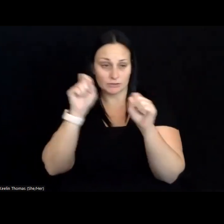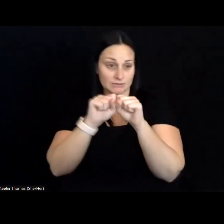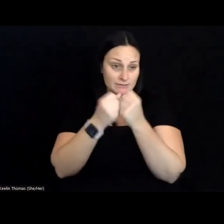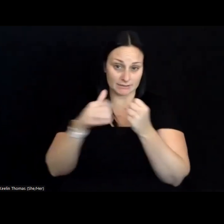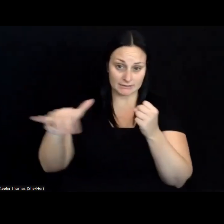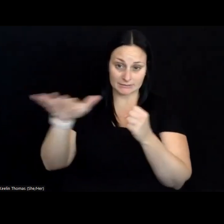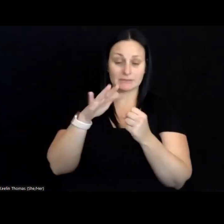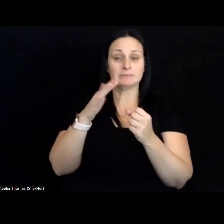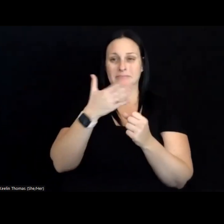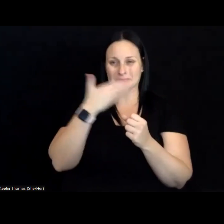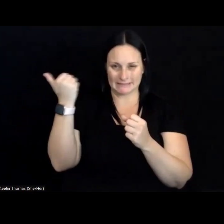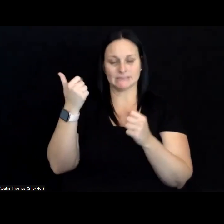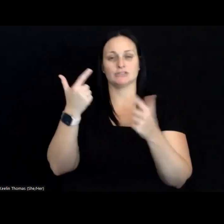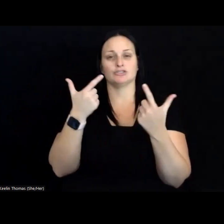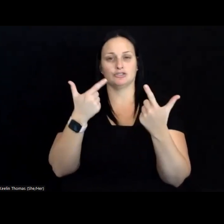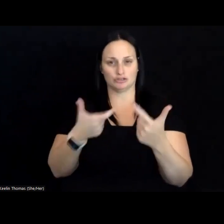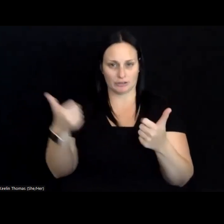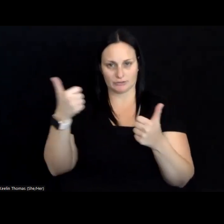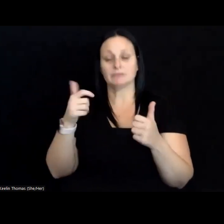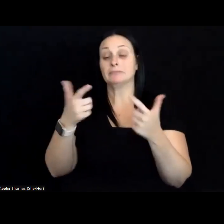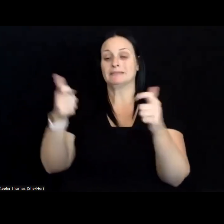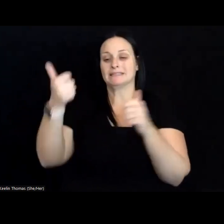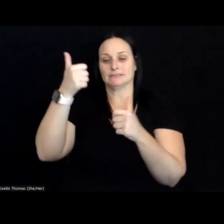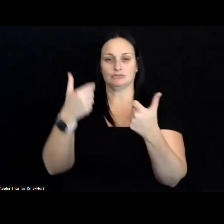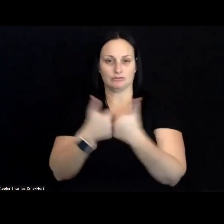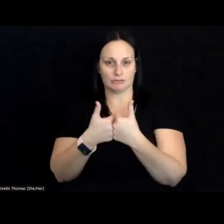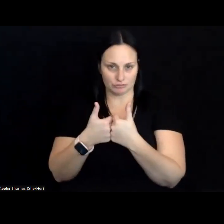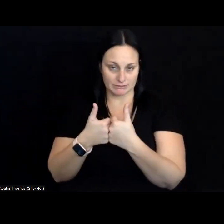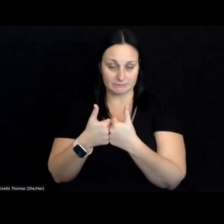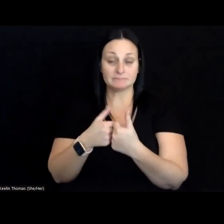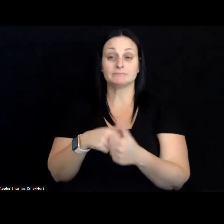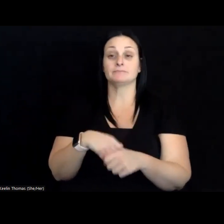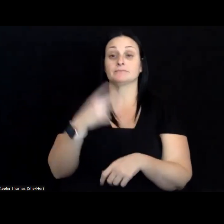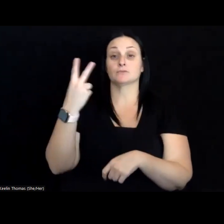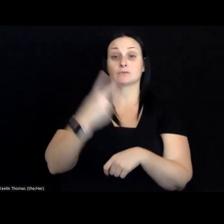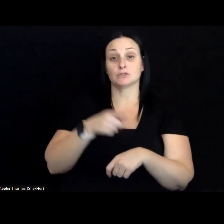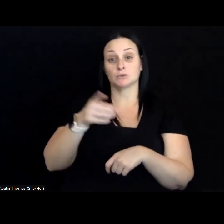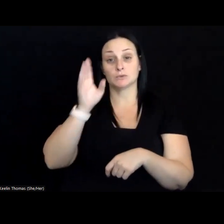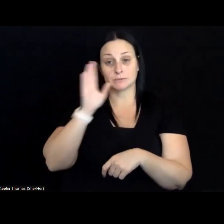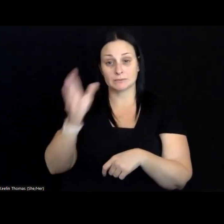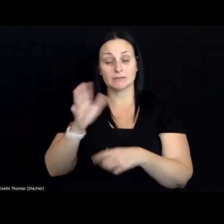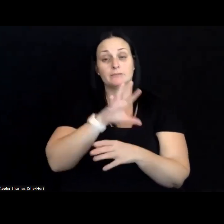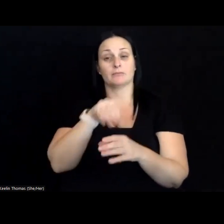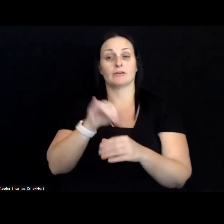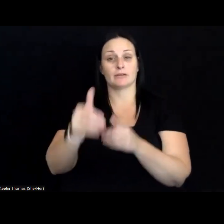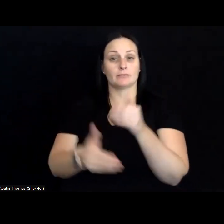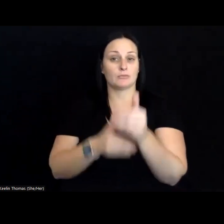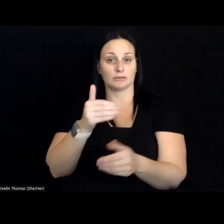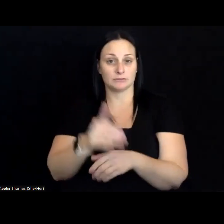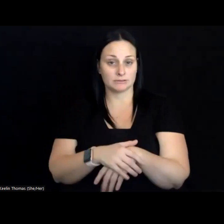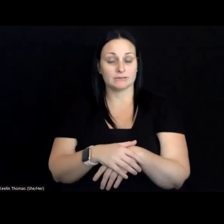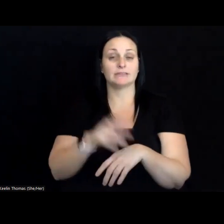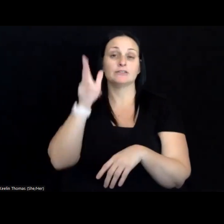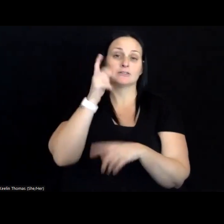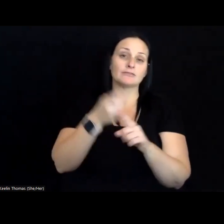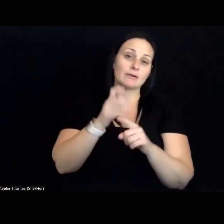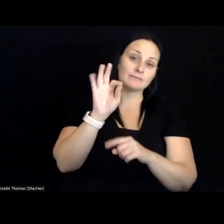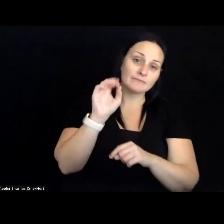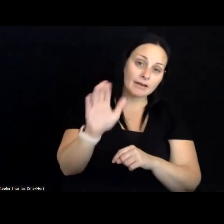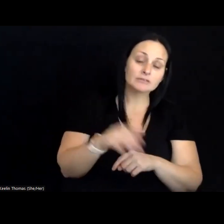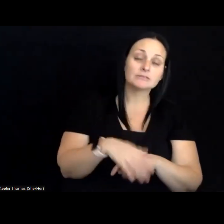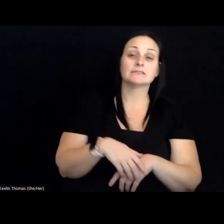biggest challenges. Over the next two days, you will be part of that process, hearing from faculty,